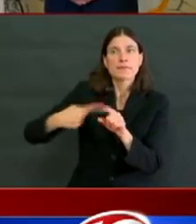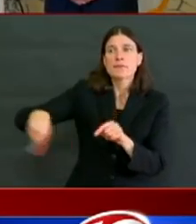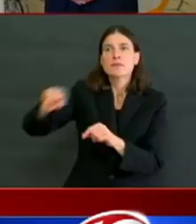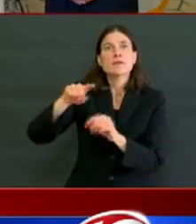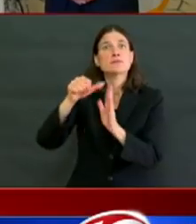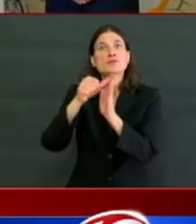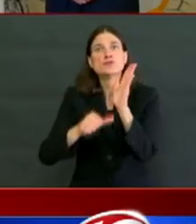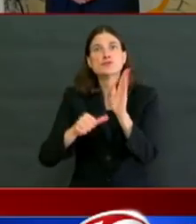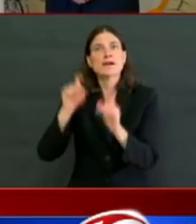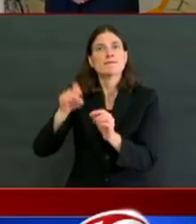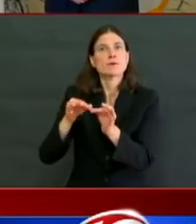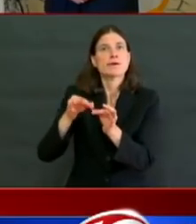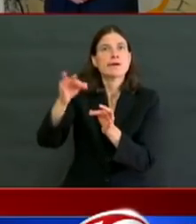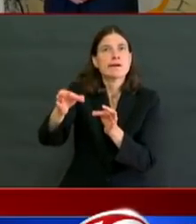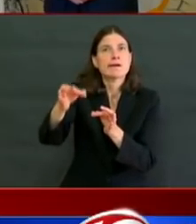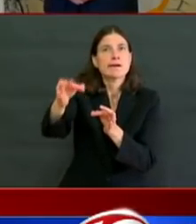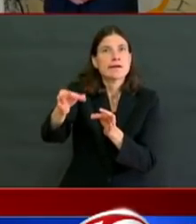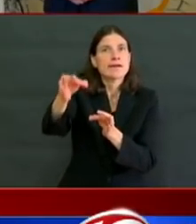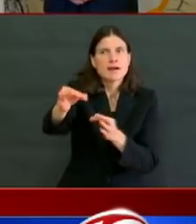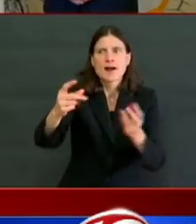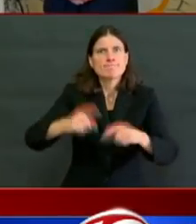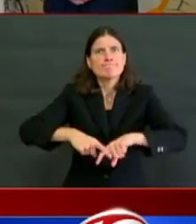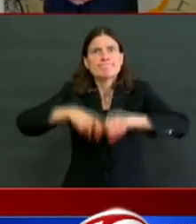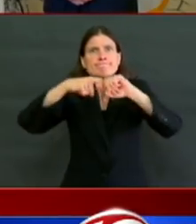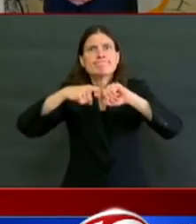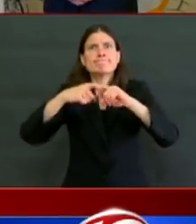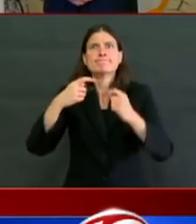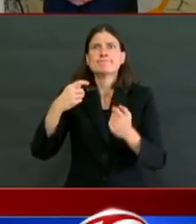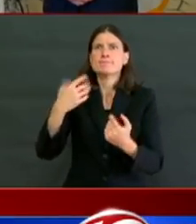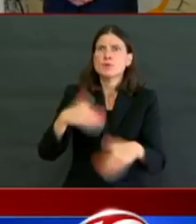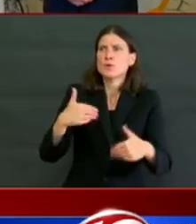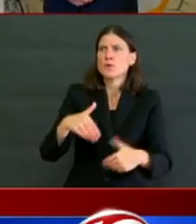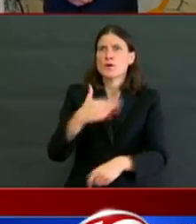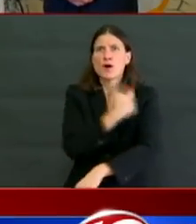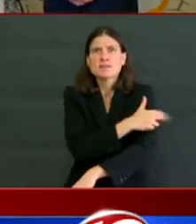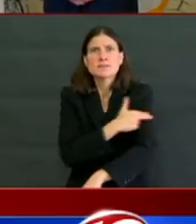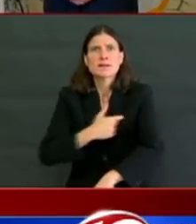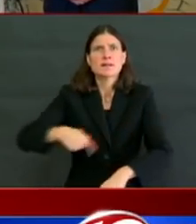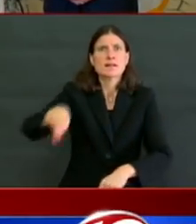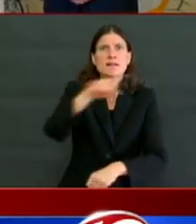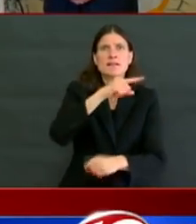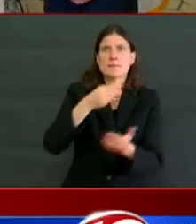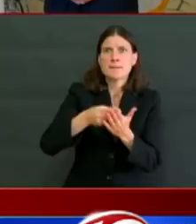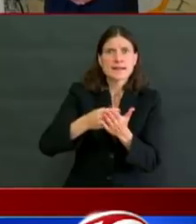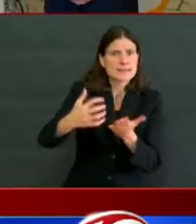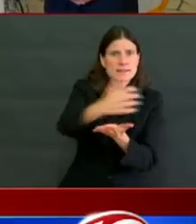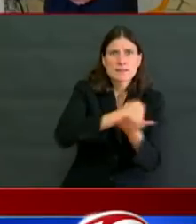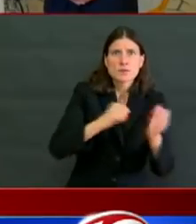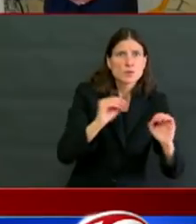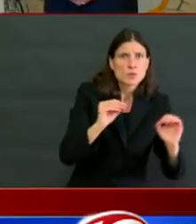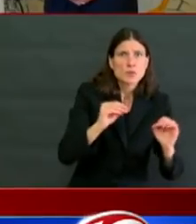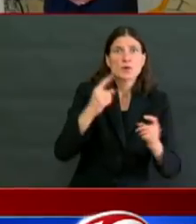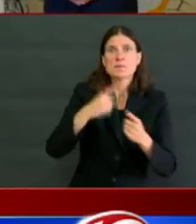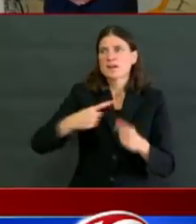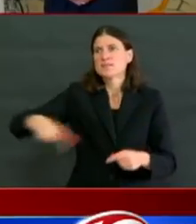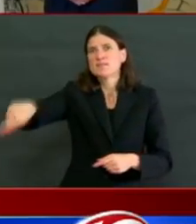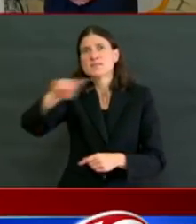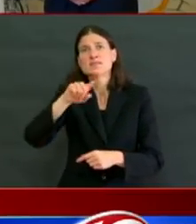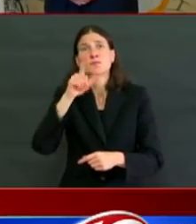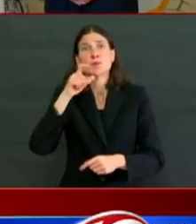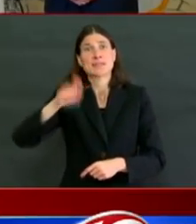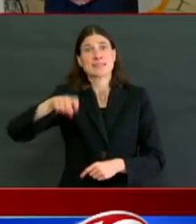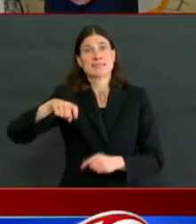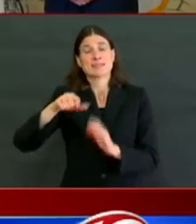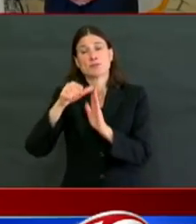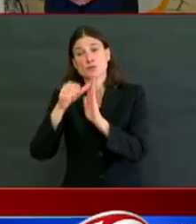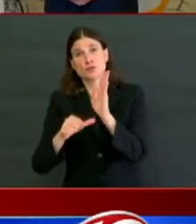mildly, for patients. So if you're a Rhode Islander out there who's been waiting for more than a month for a